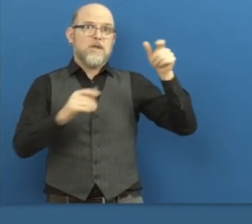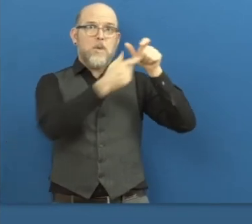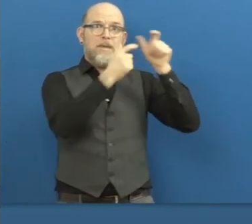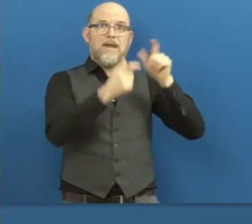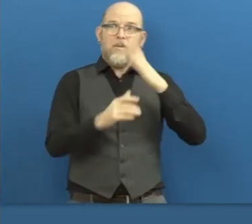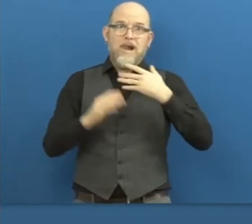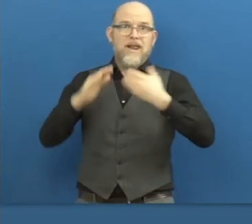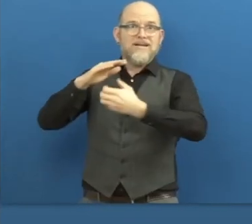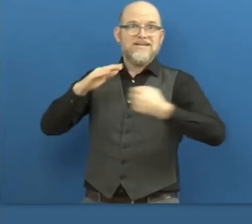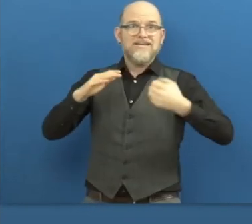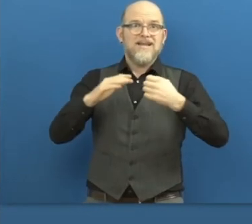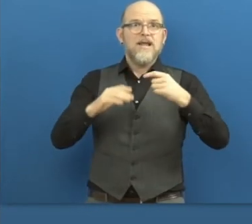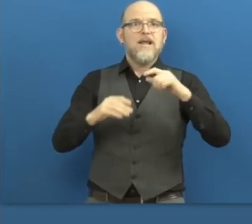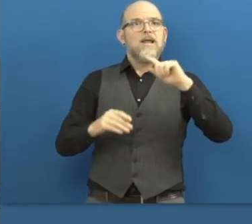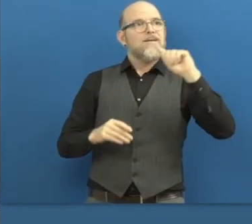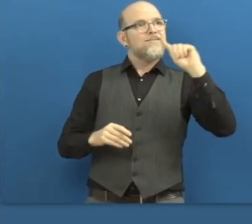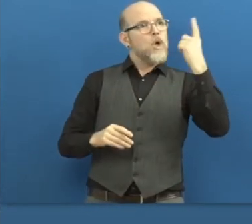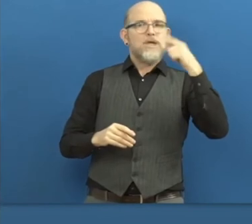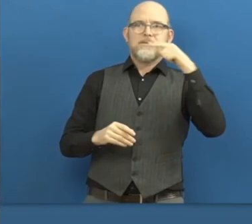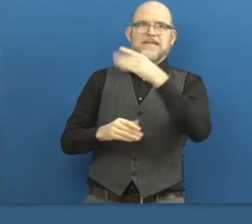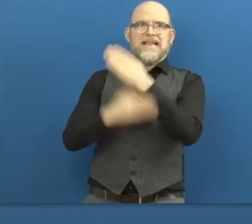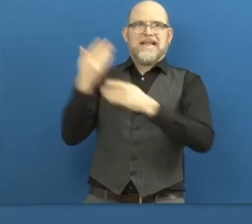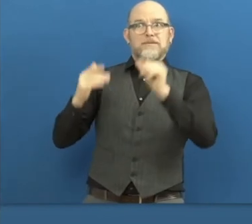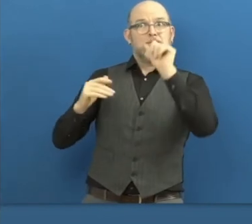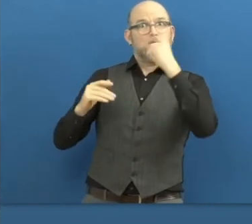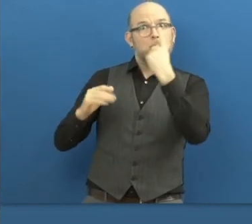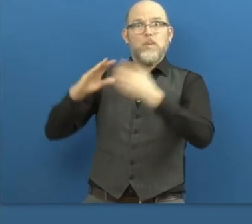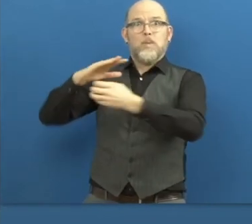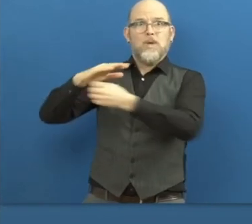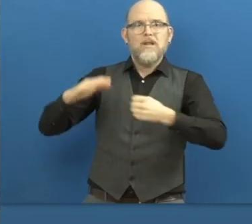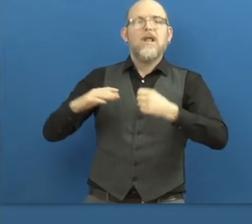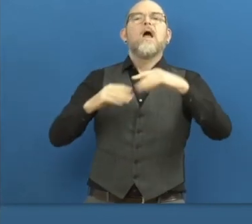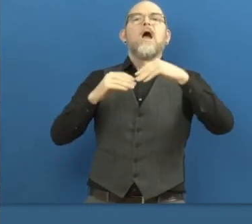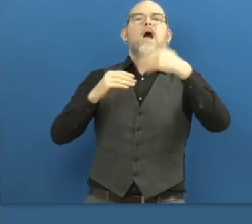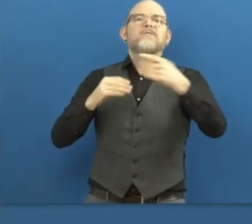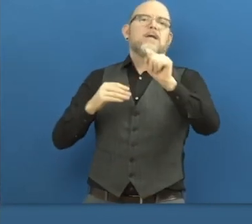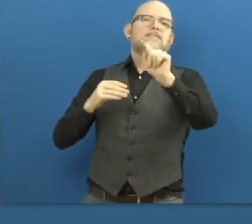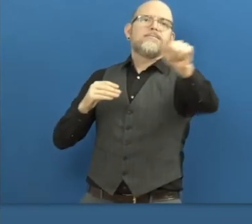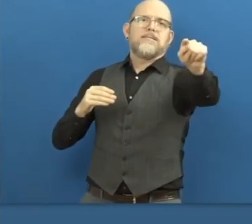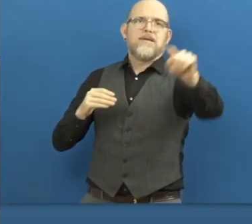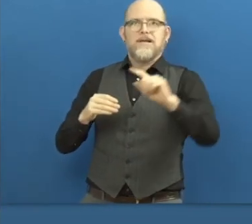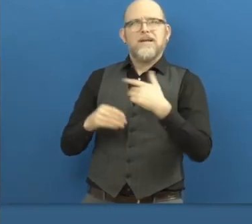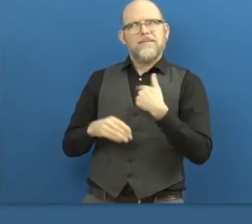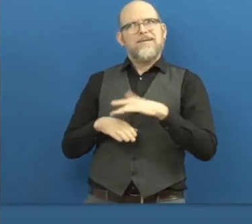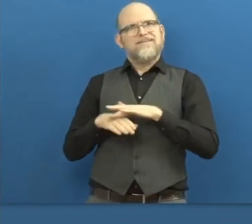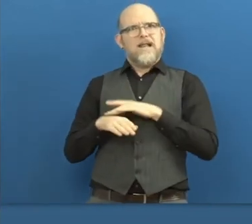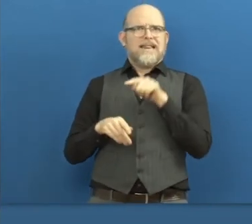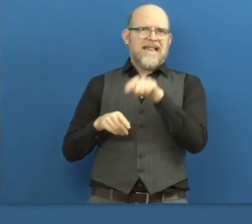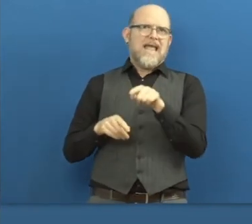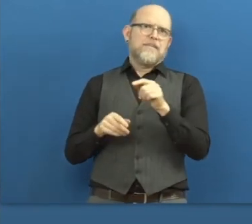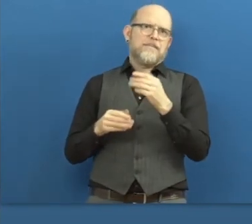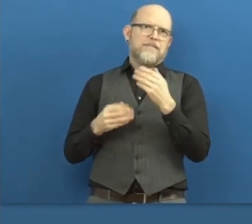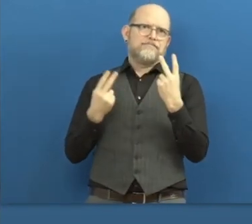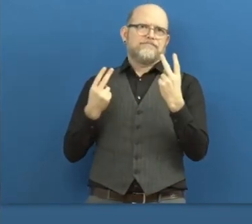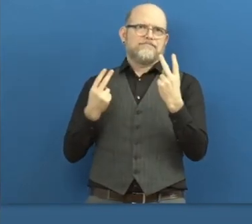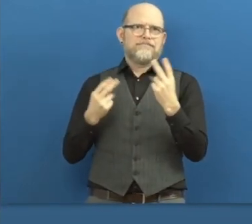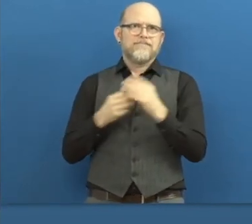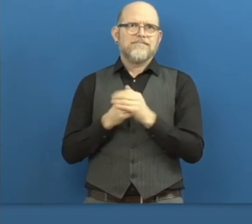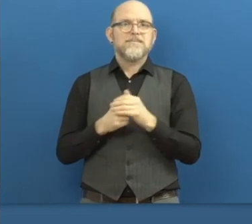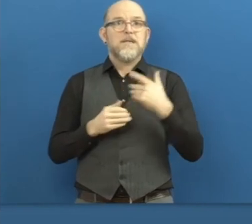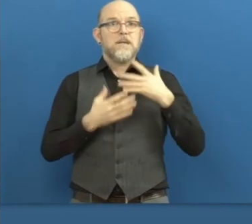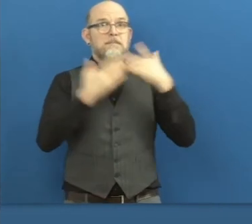in terms of recruitment. So how do we reach out to big companies, anyone who is